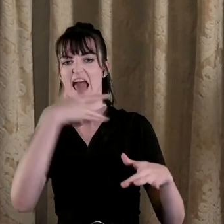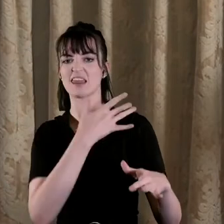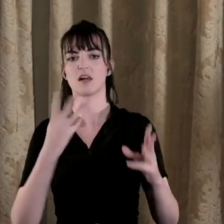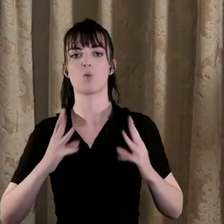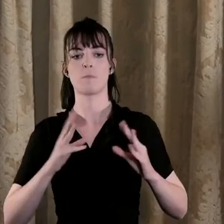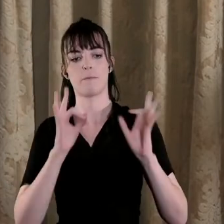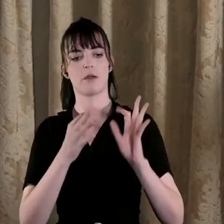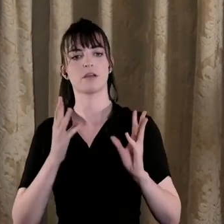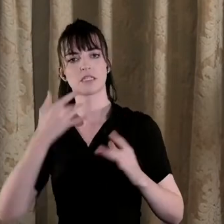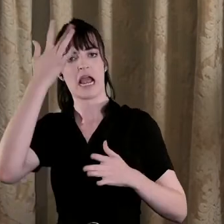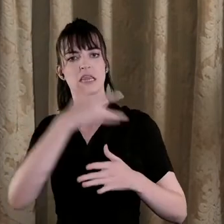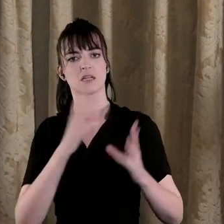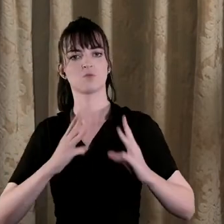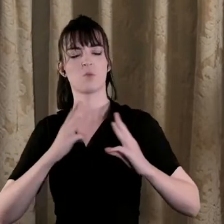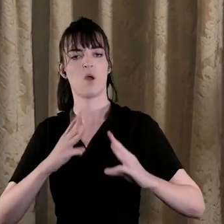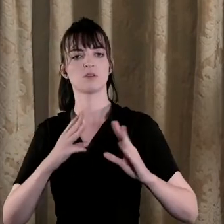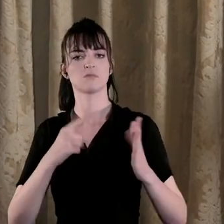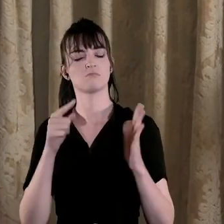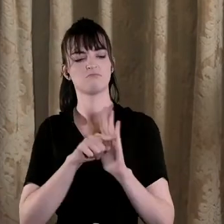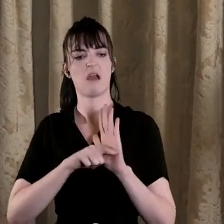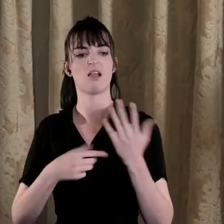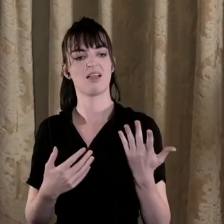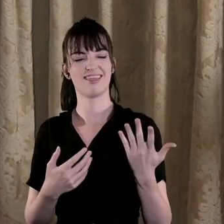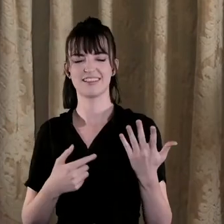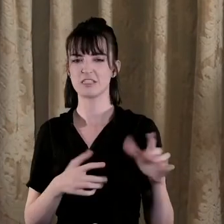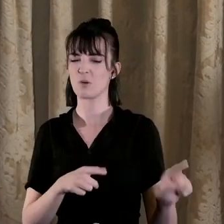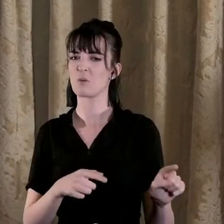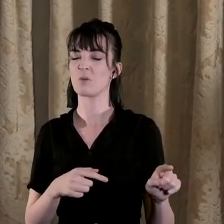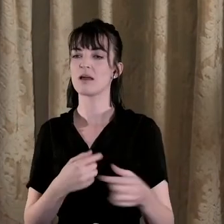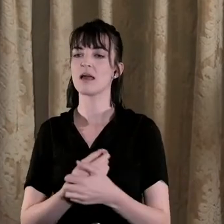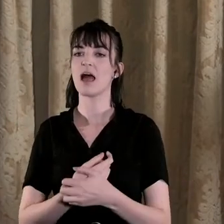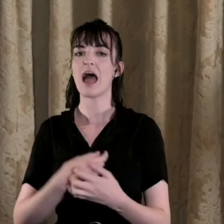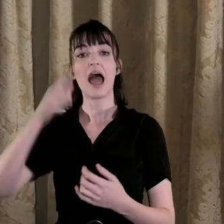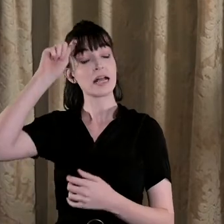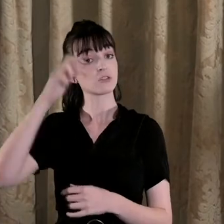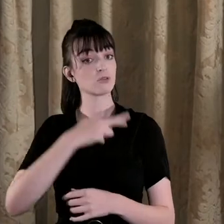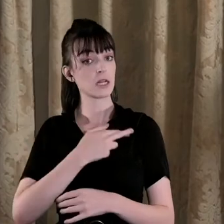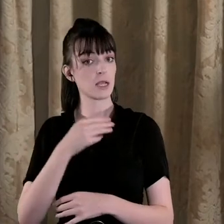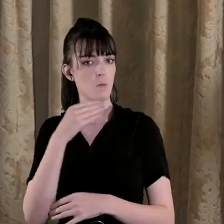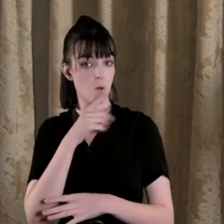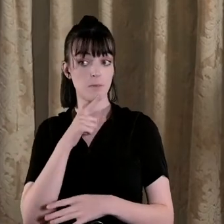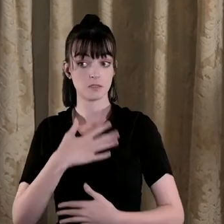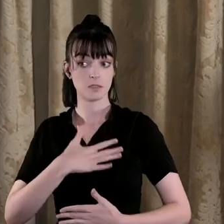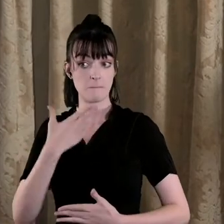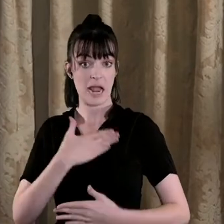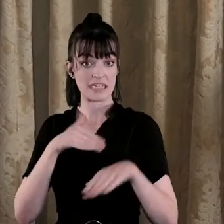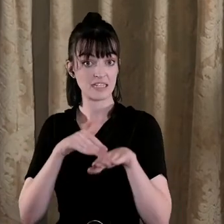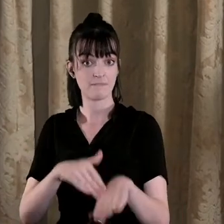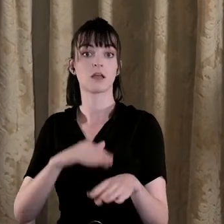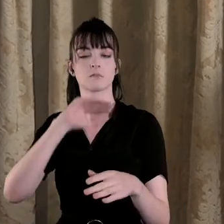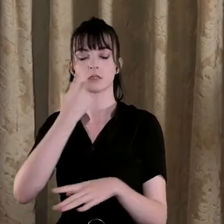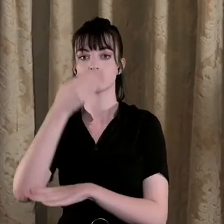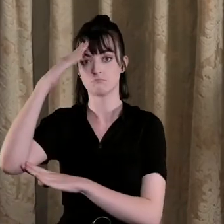of moral nation I think that's a really important but surprising consequence of how the Irish